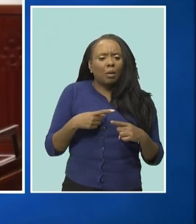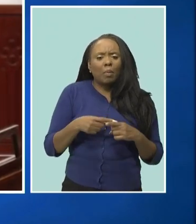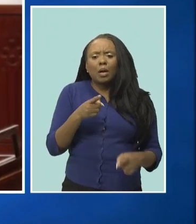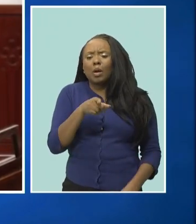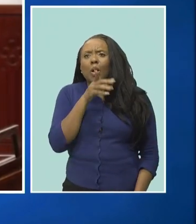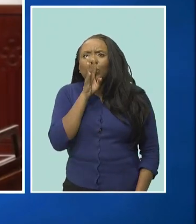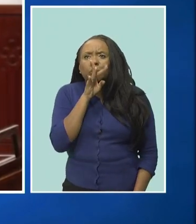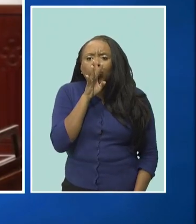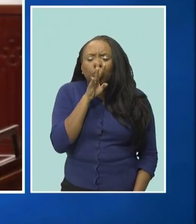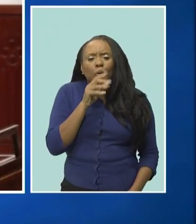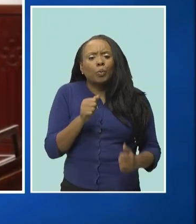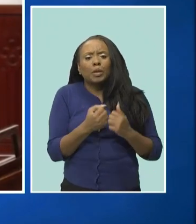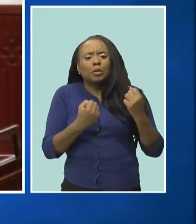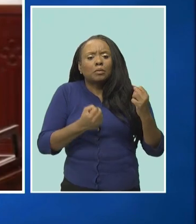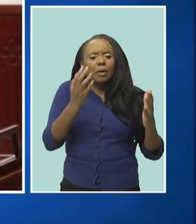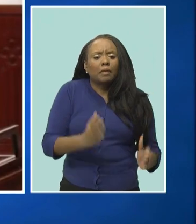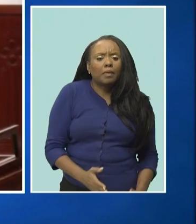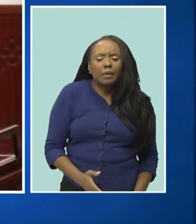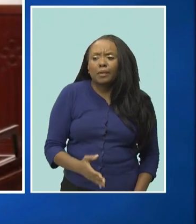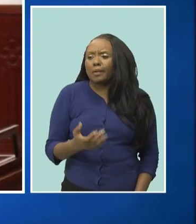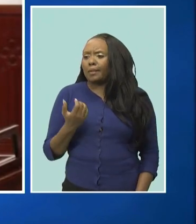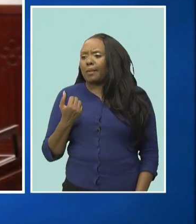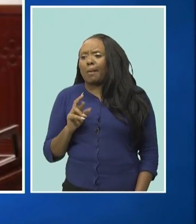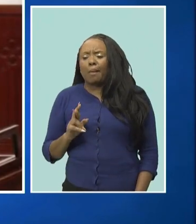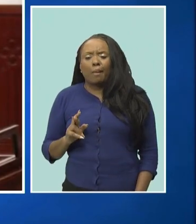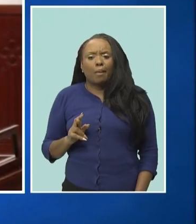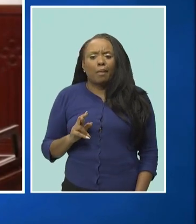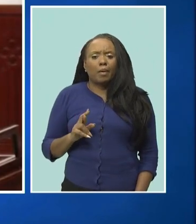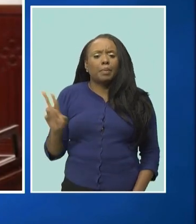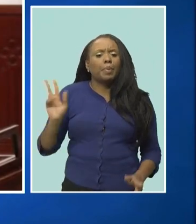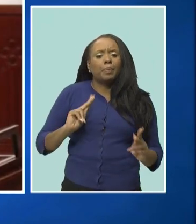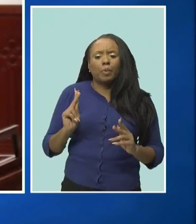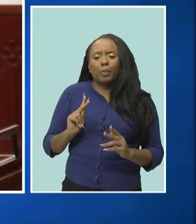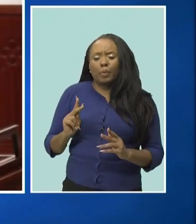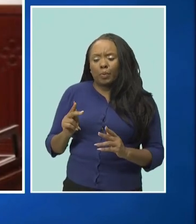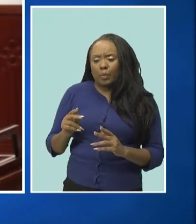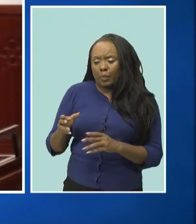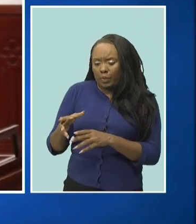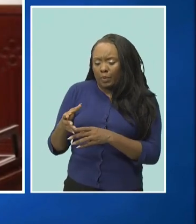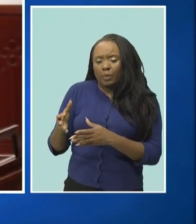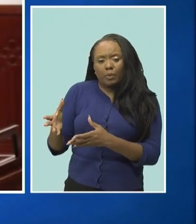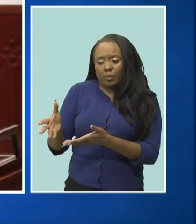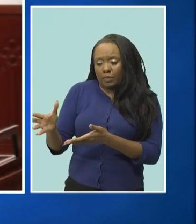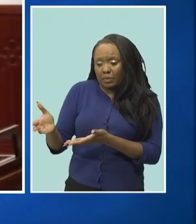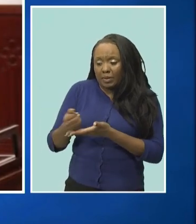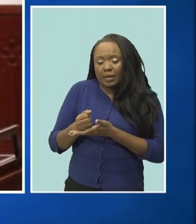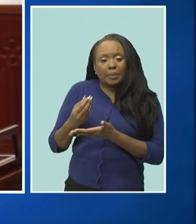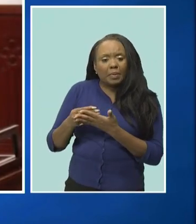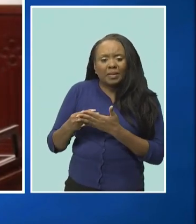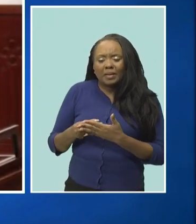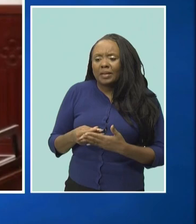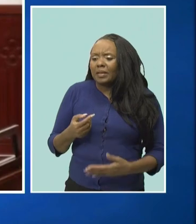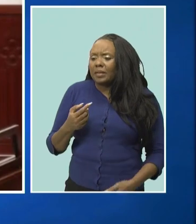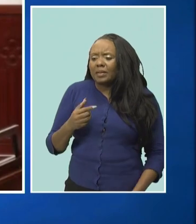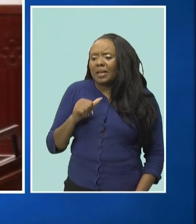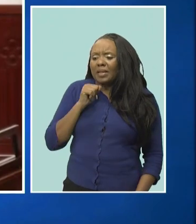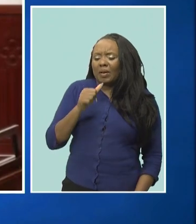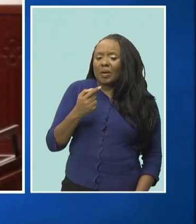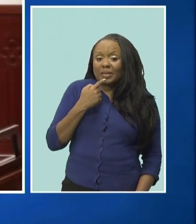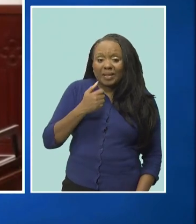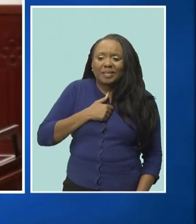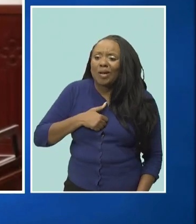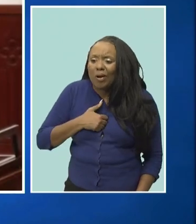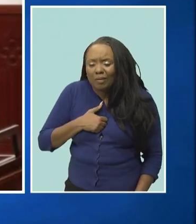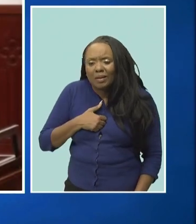or their conductors about things that they are doing that are wrong they don't say sorry they don't back